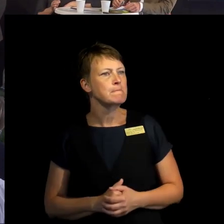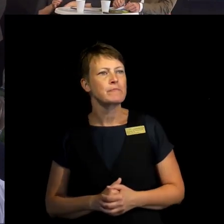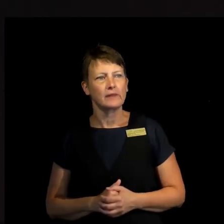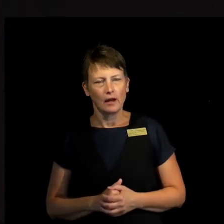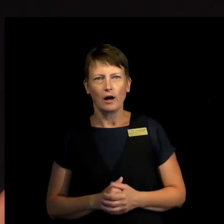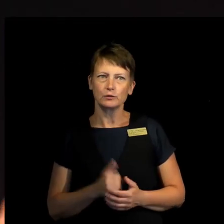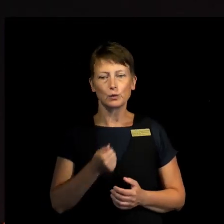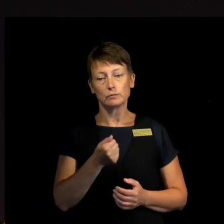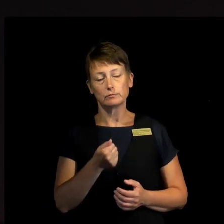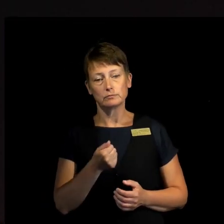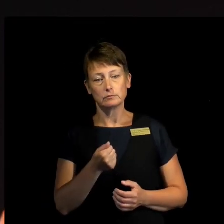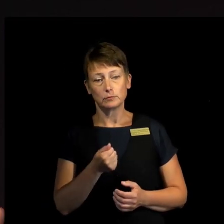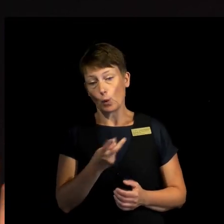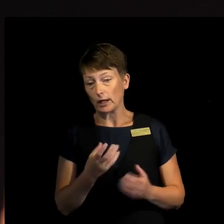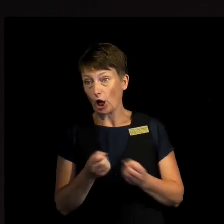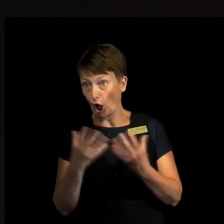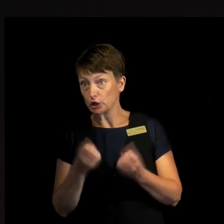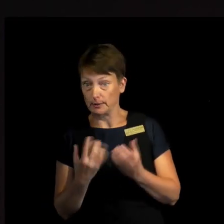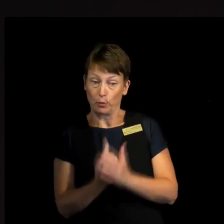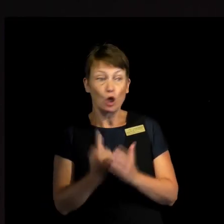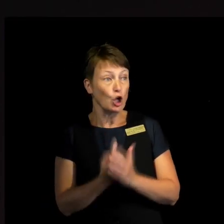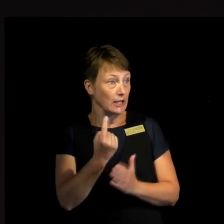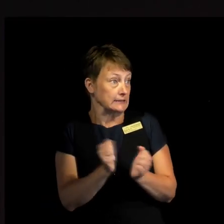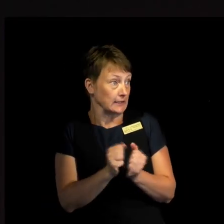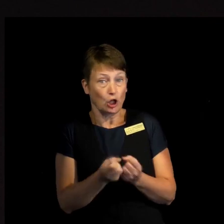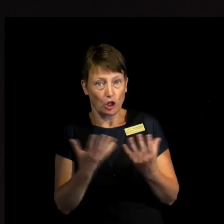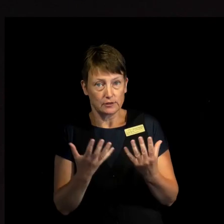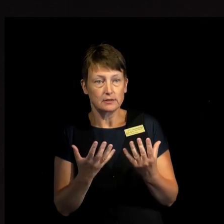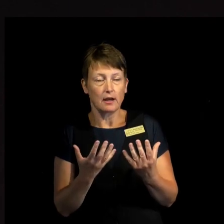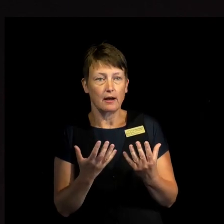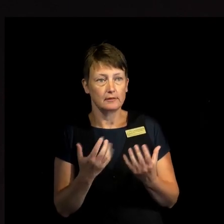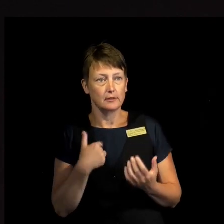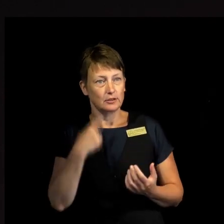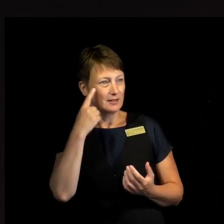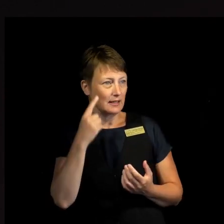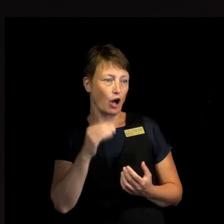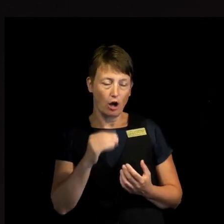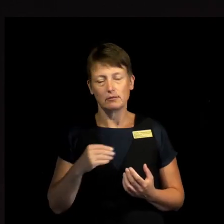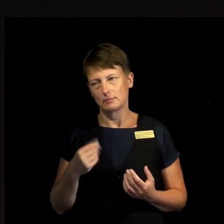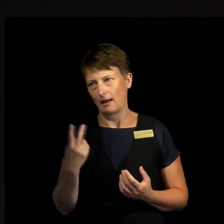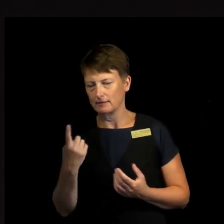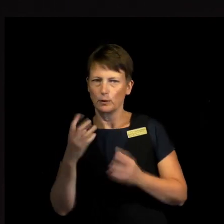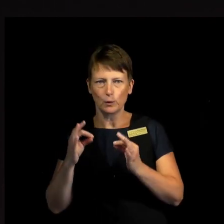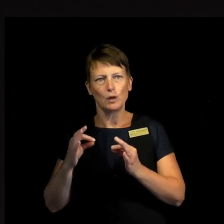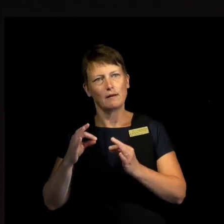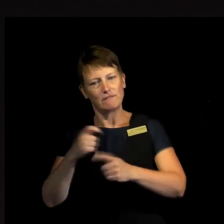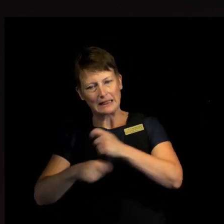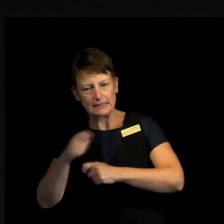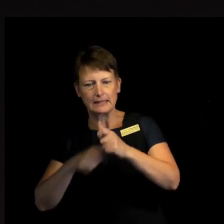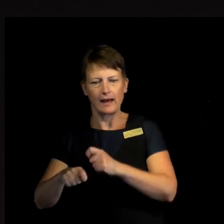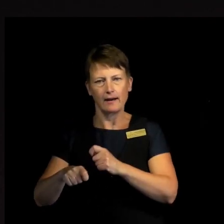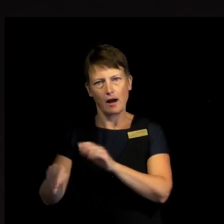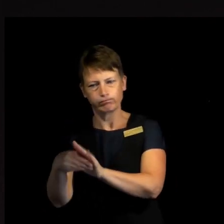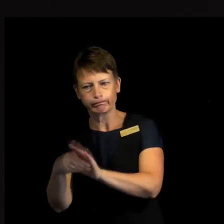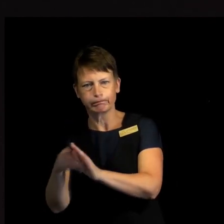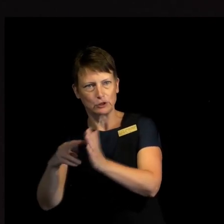solutions, I suspect, will end up talking a little bit about the funding of the system and how that funding is provided and